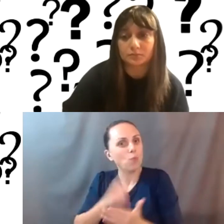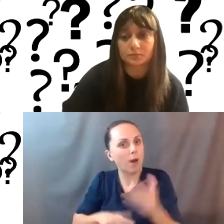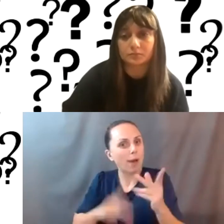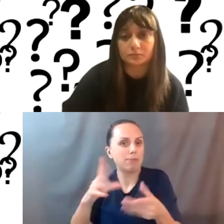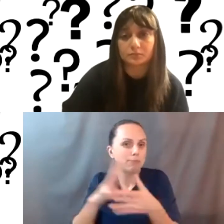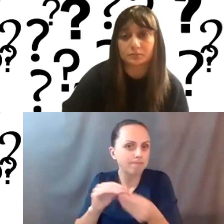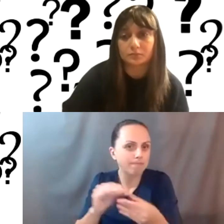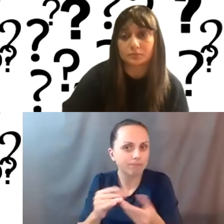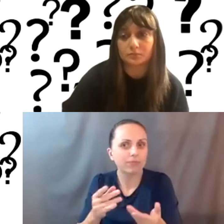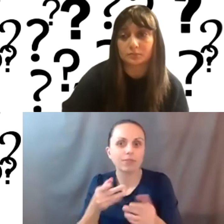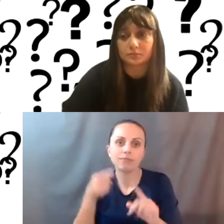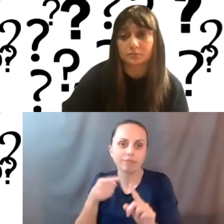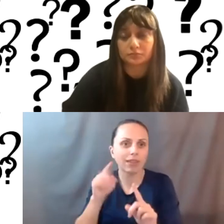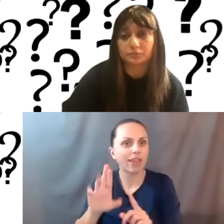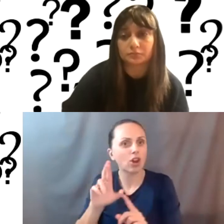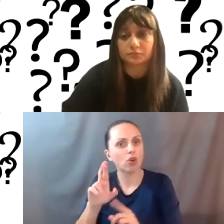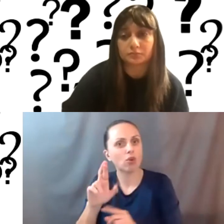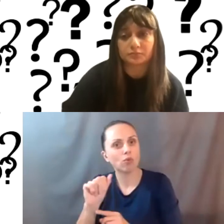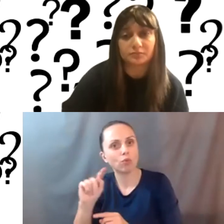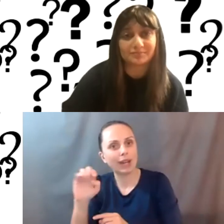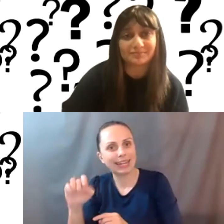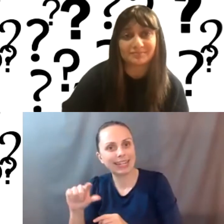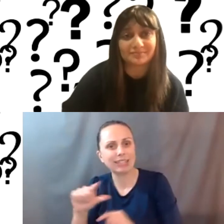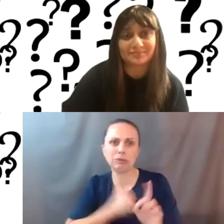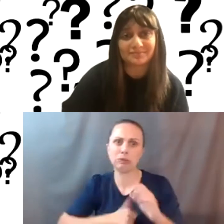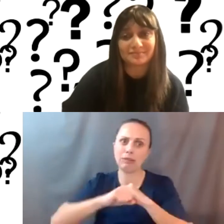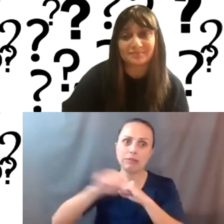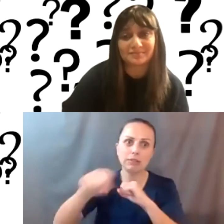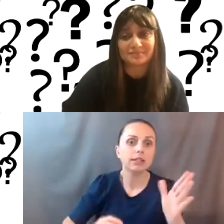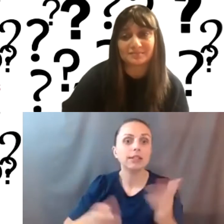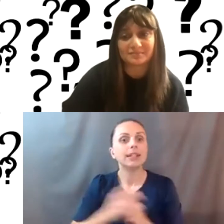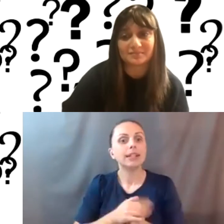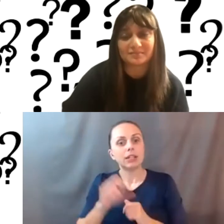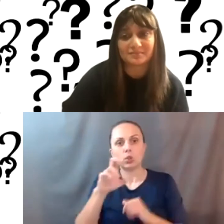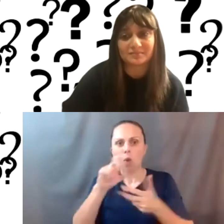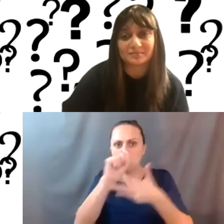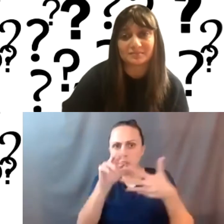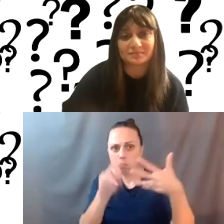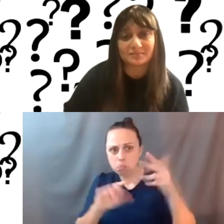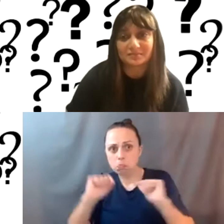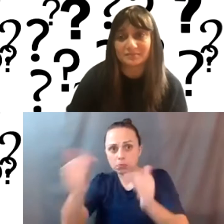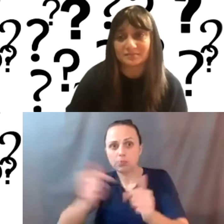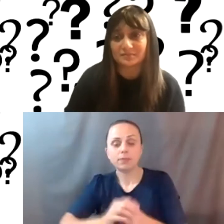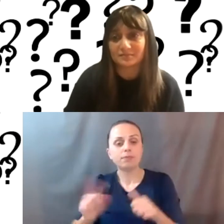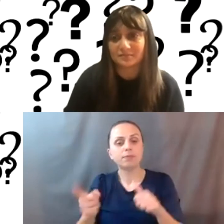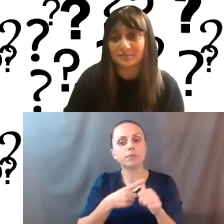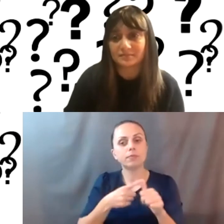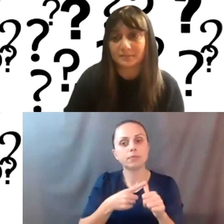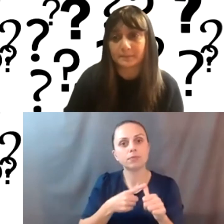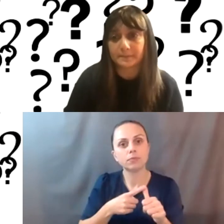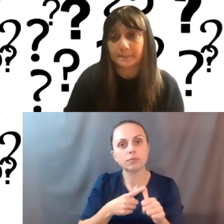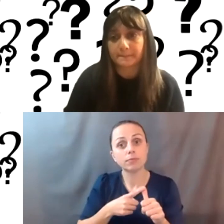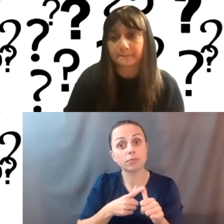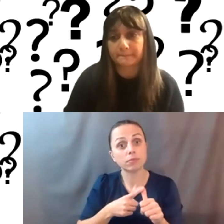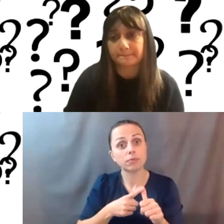about in terms of their ratings. Okay. Sorry. Great. Okay. I'm going to blow through some things and then I'm going to do a little. So first of all, um, I said,